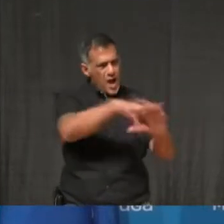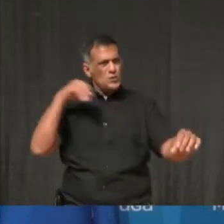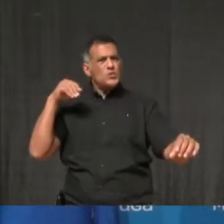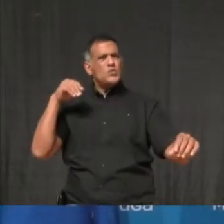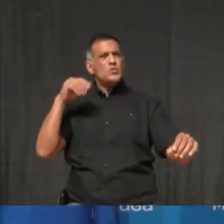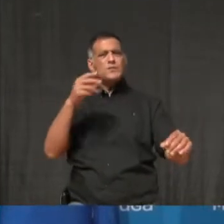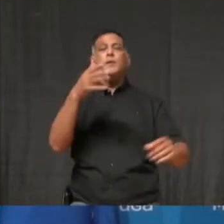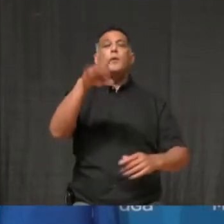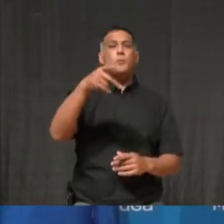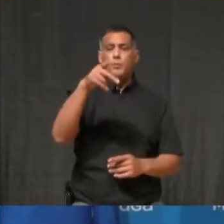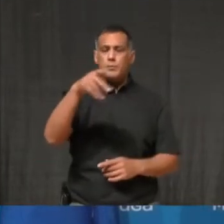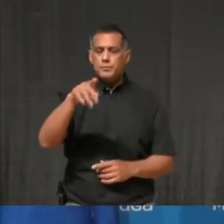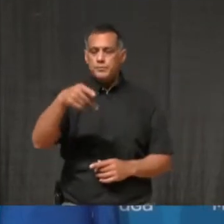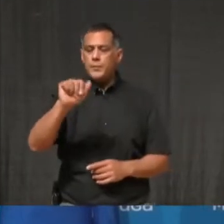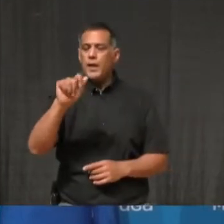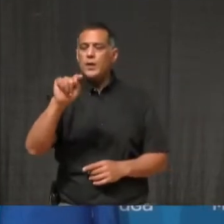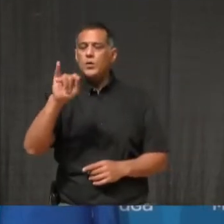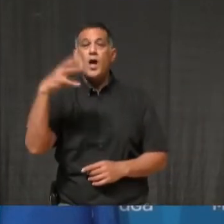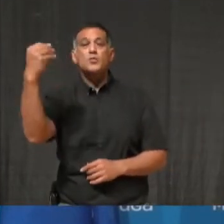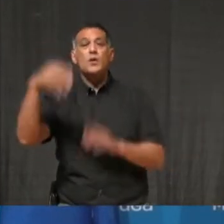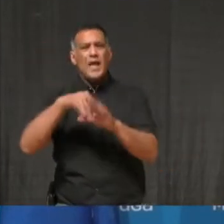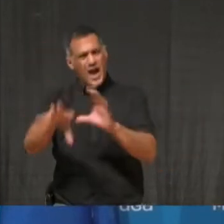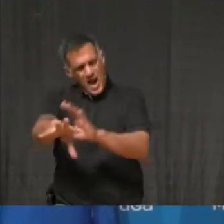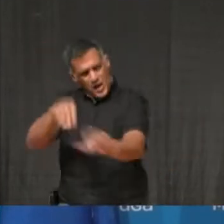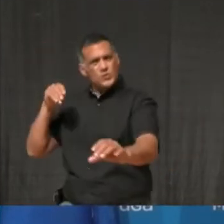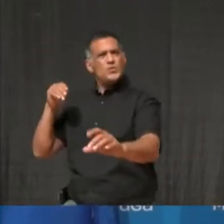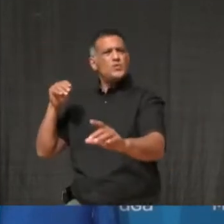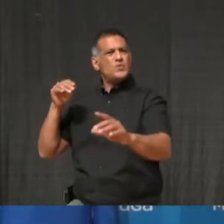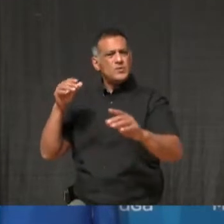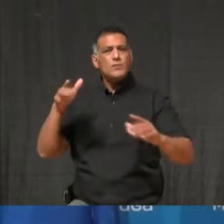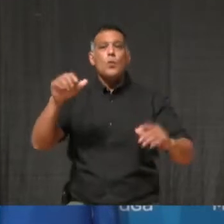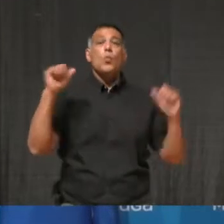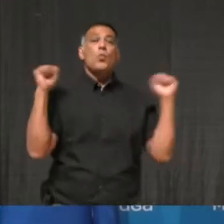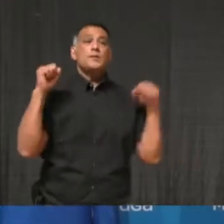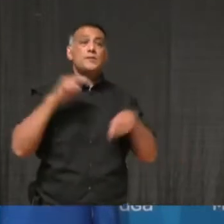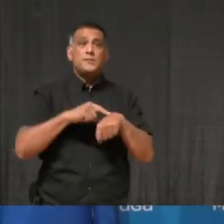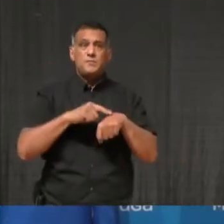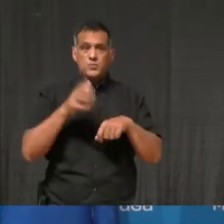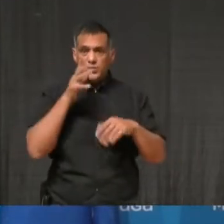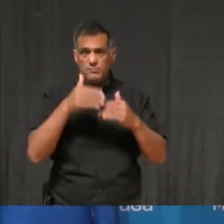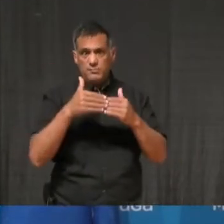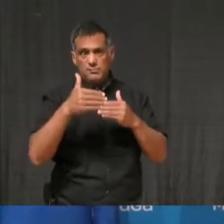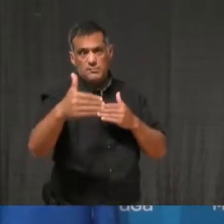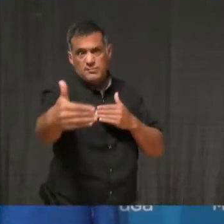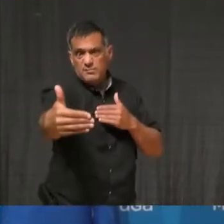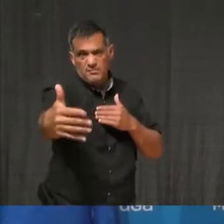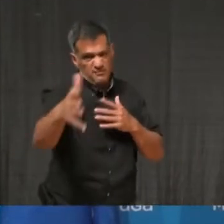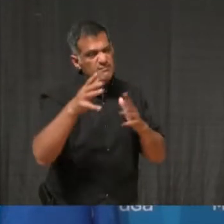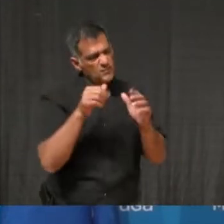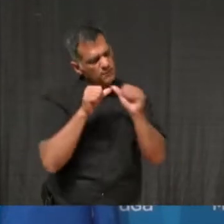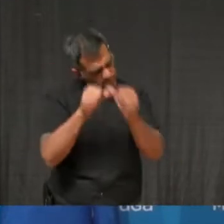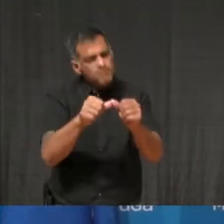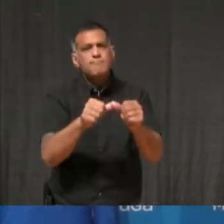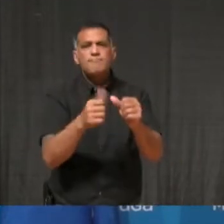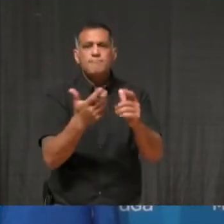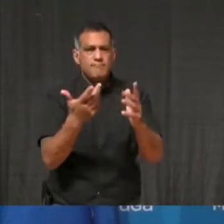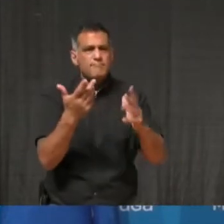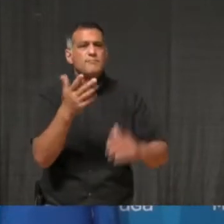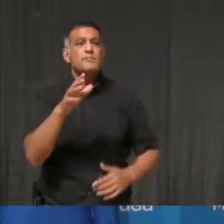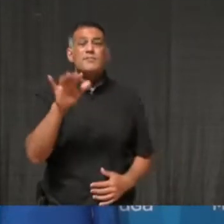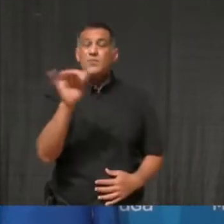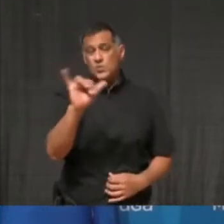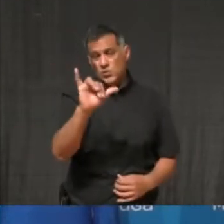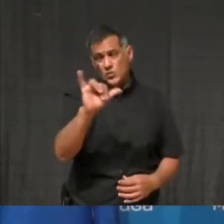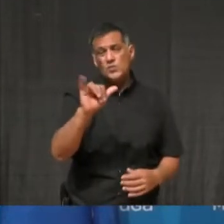have asked the province to help local manufacturers step up production of items that are currently in short supply, such as patio